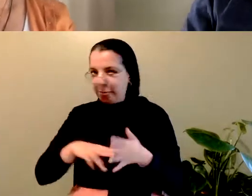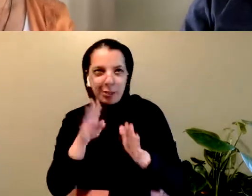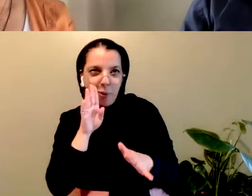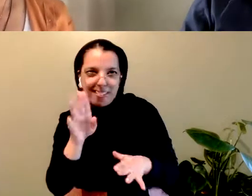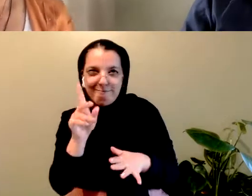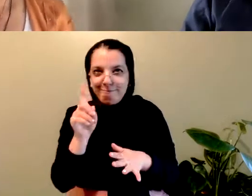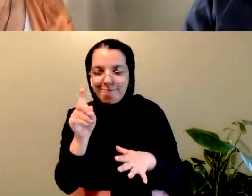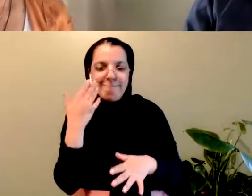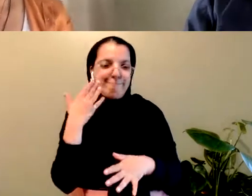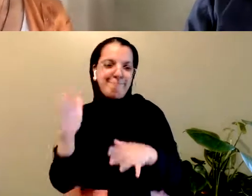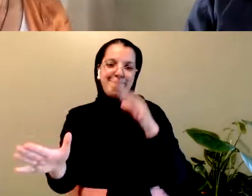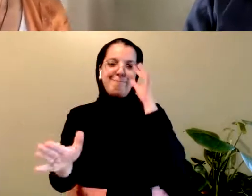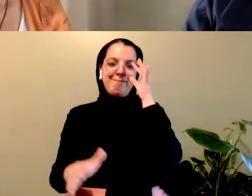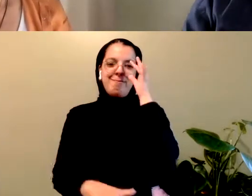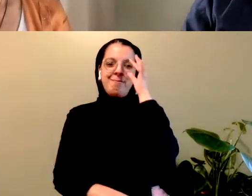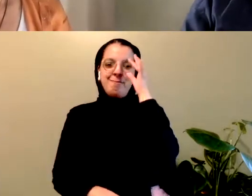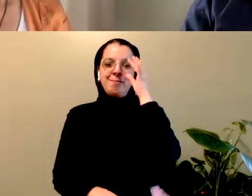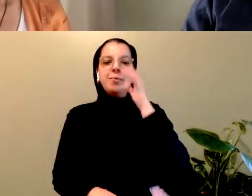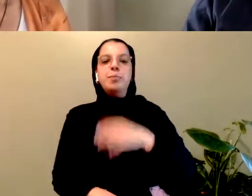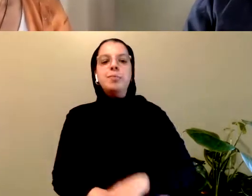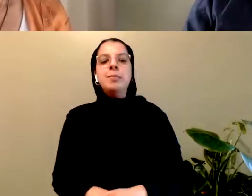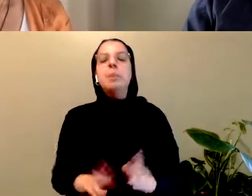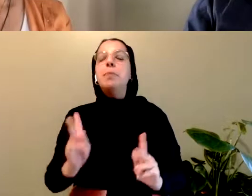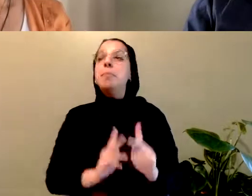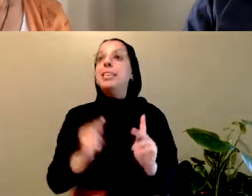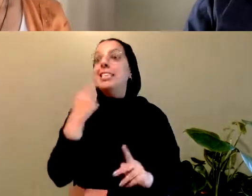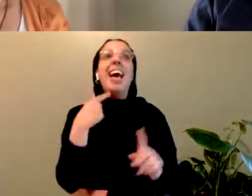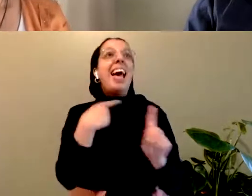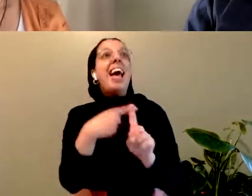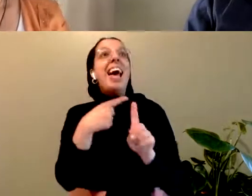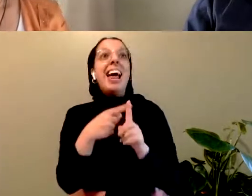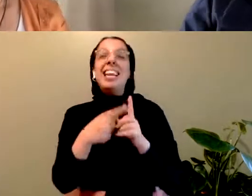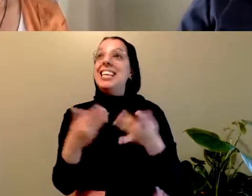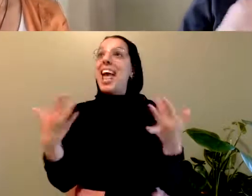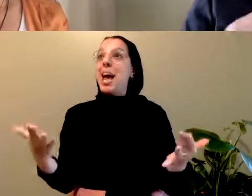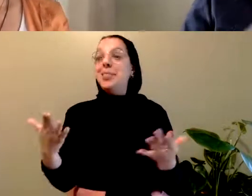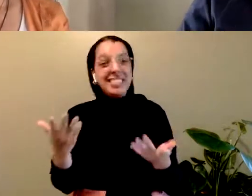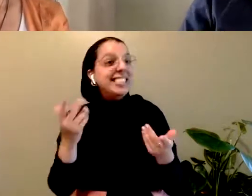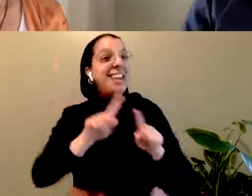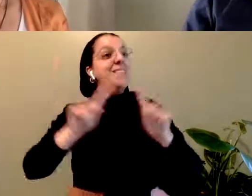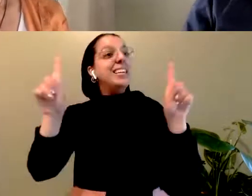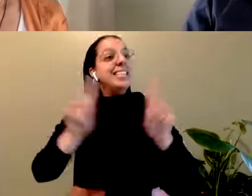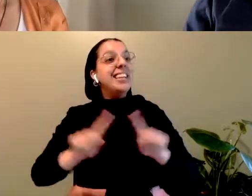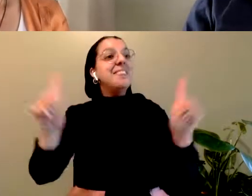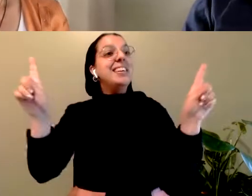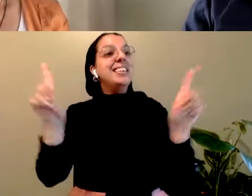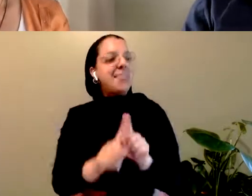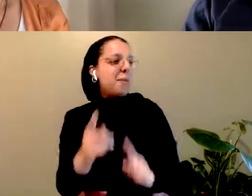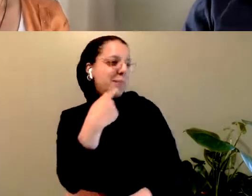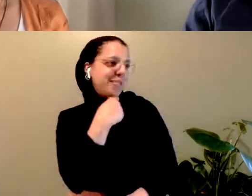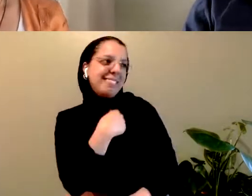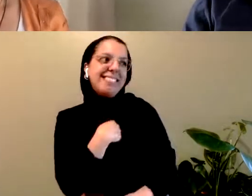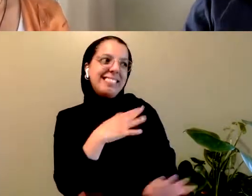Amidst all of the goodwill and the things are different now, nods of confidence I've received having been elevated to a position of equal